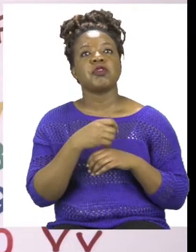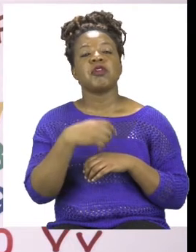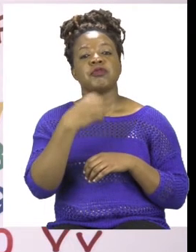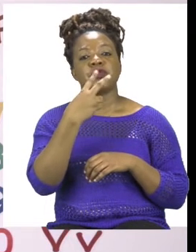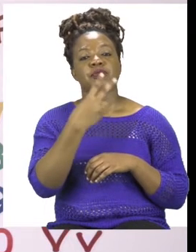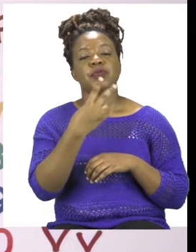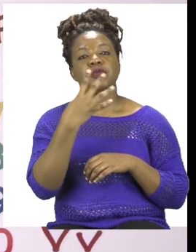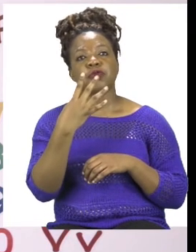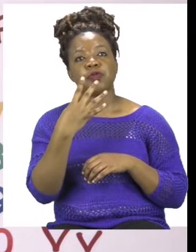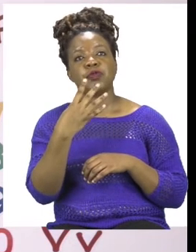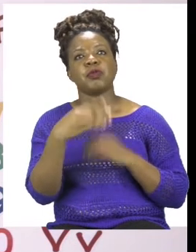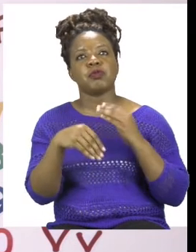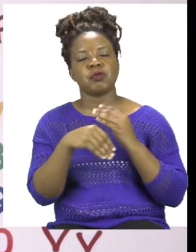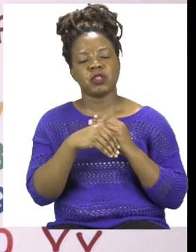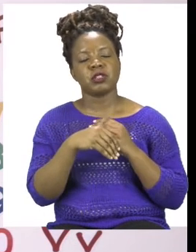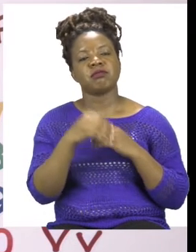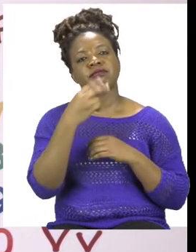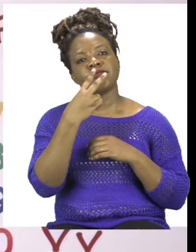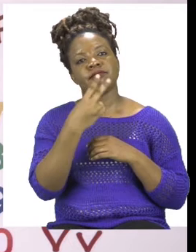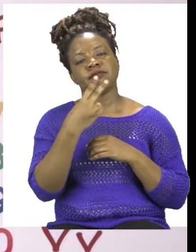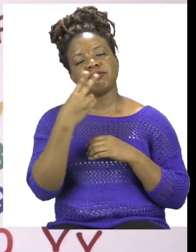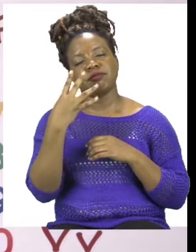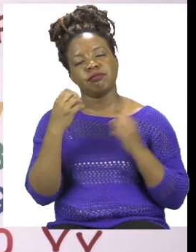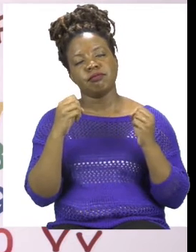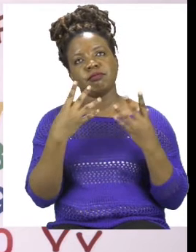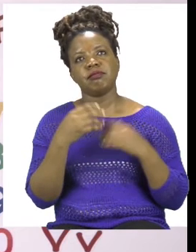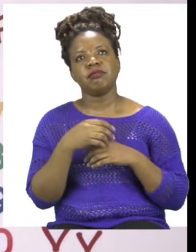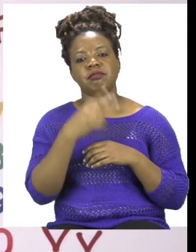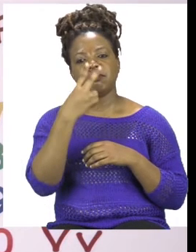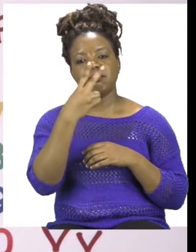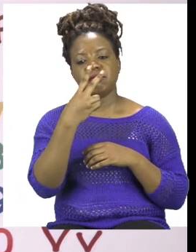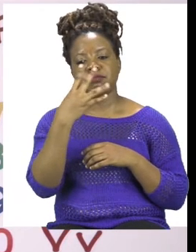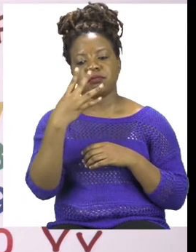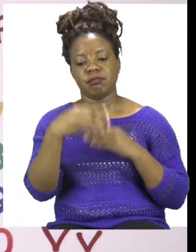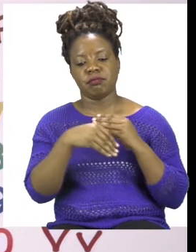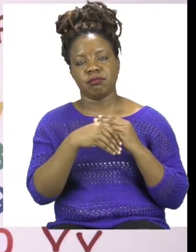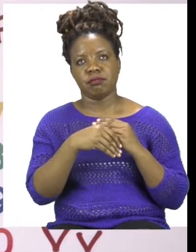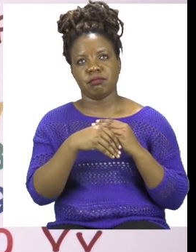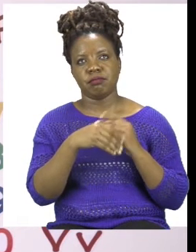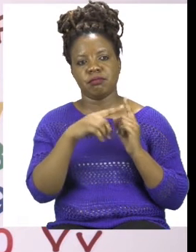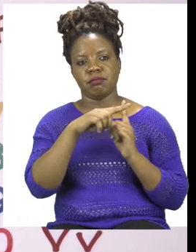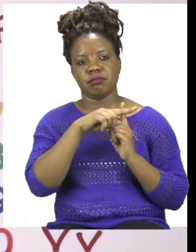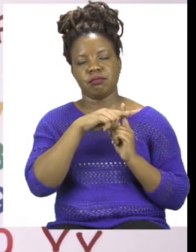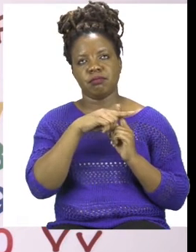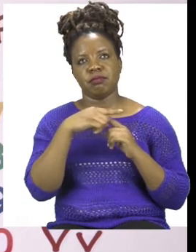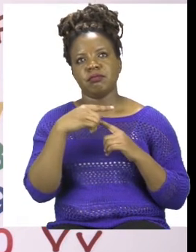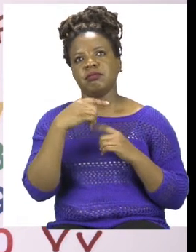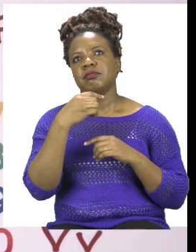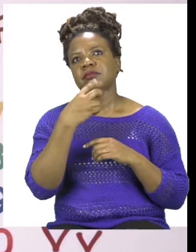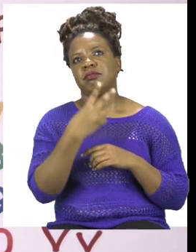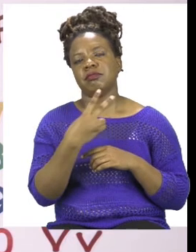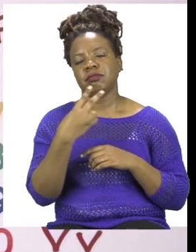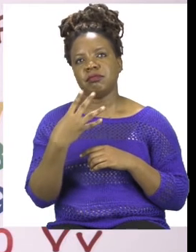24. So we are going to say 24 plus 24.